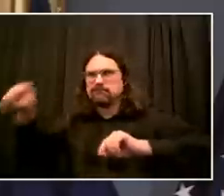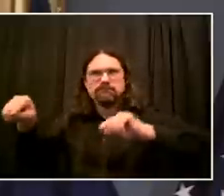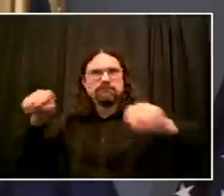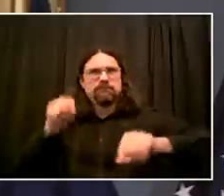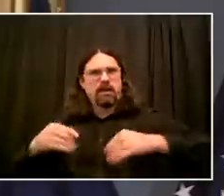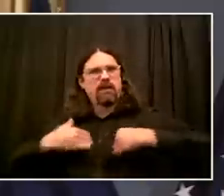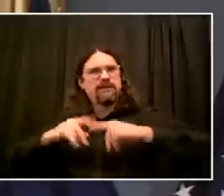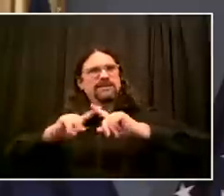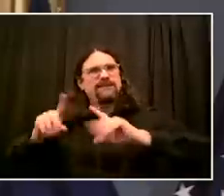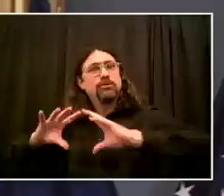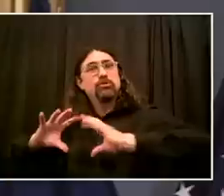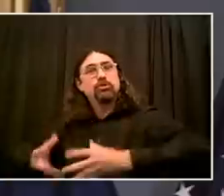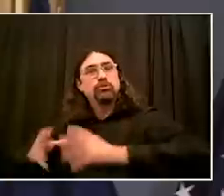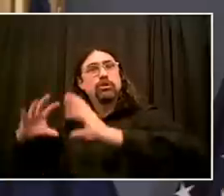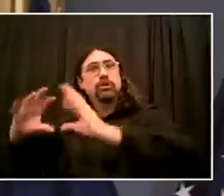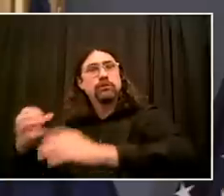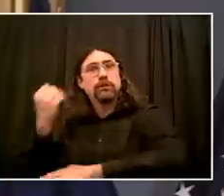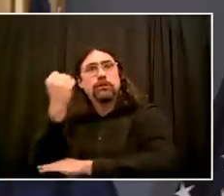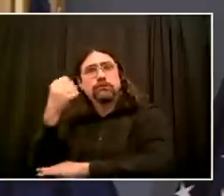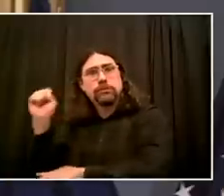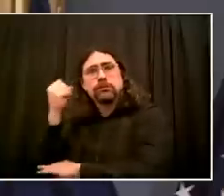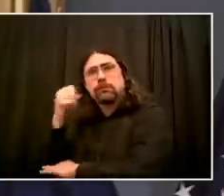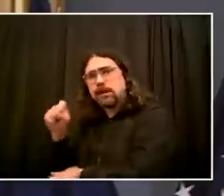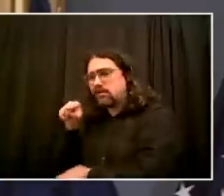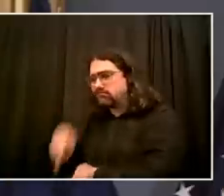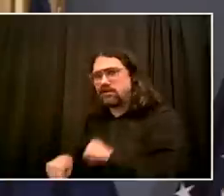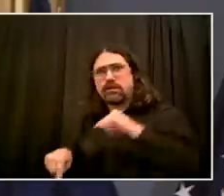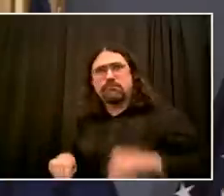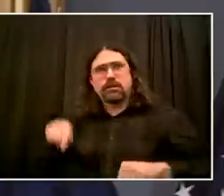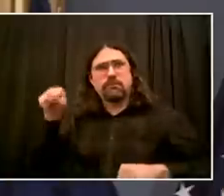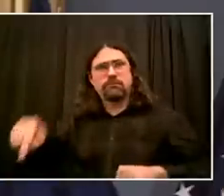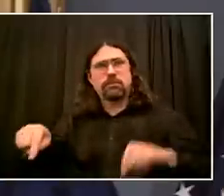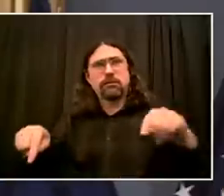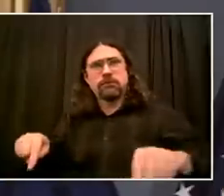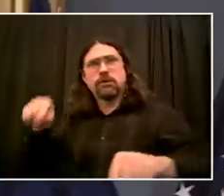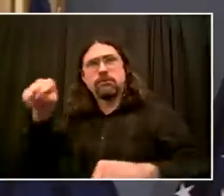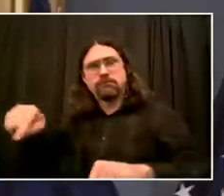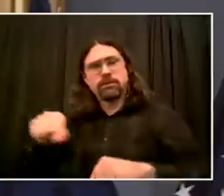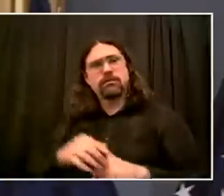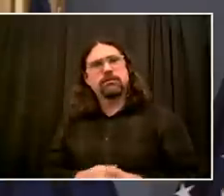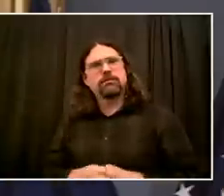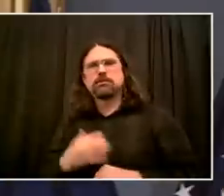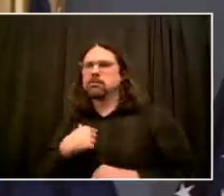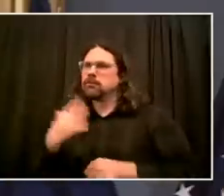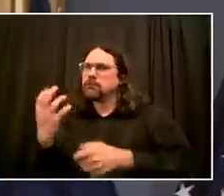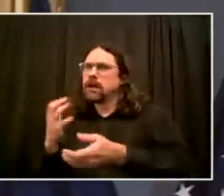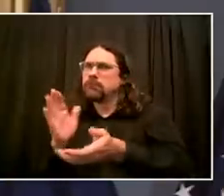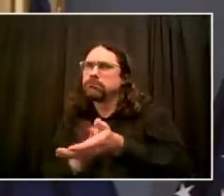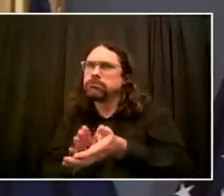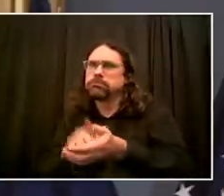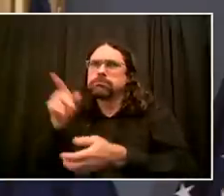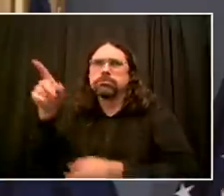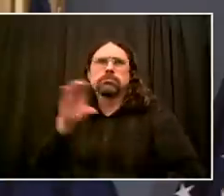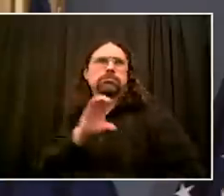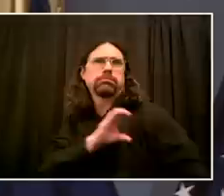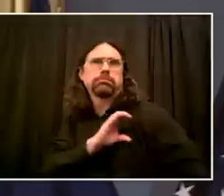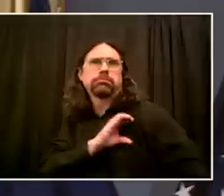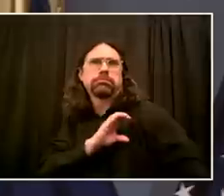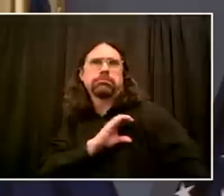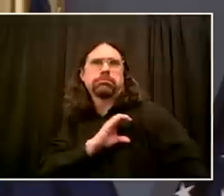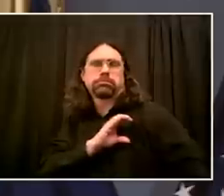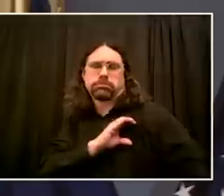NYPD, that thank God there was no loss of life, there were no major injuries, there was some real property damage, no doubt.